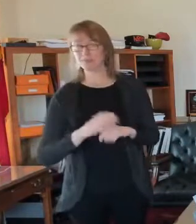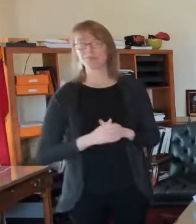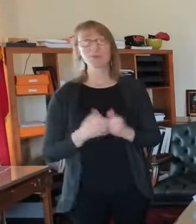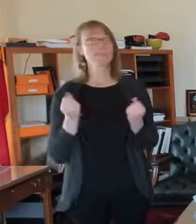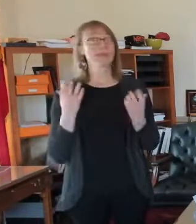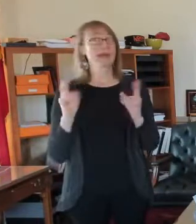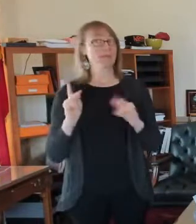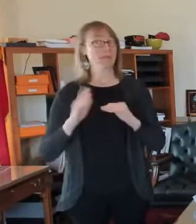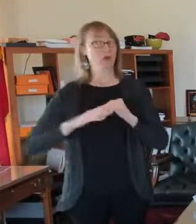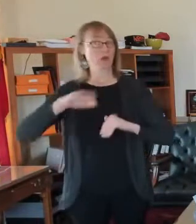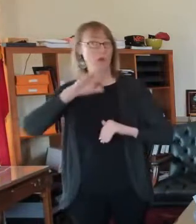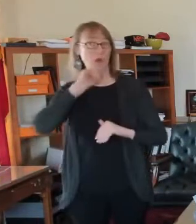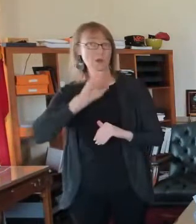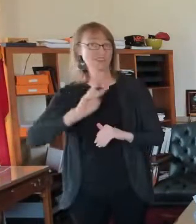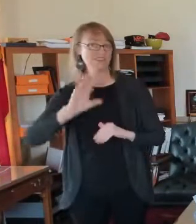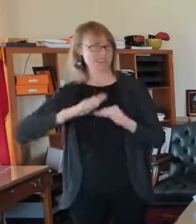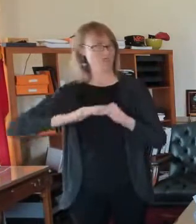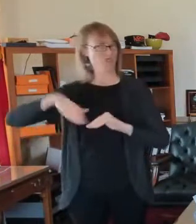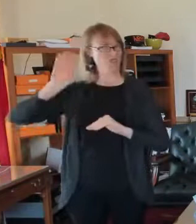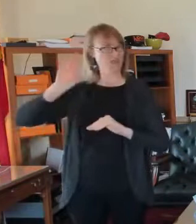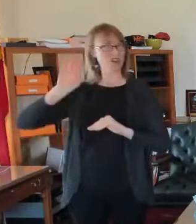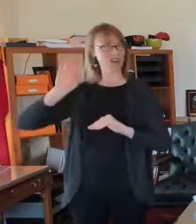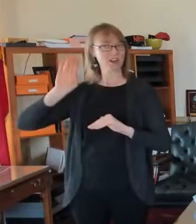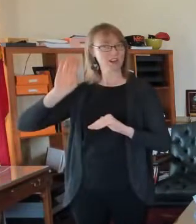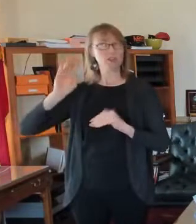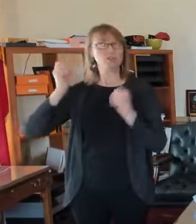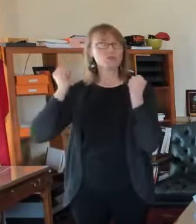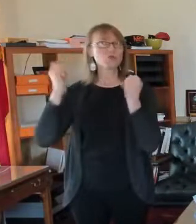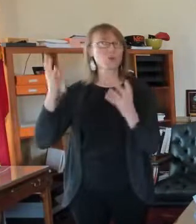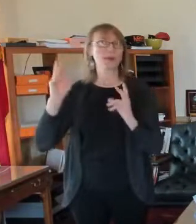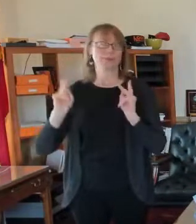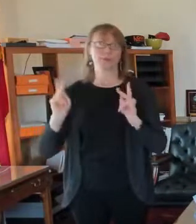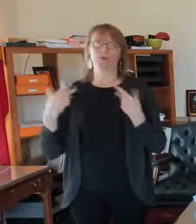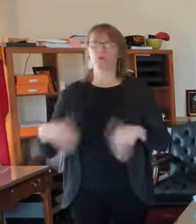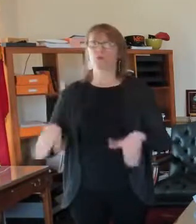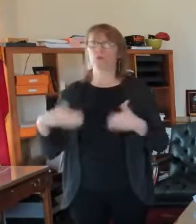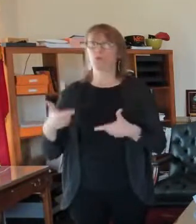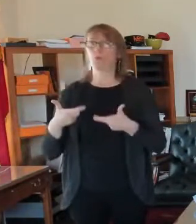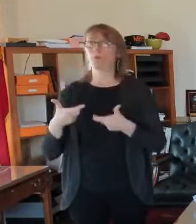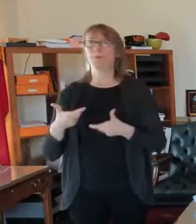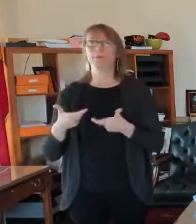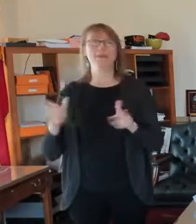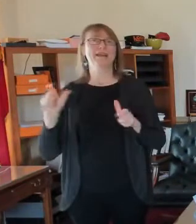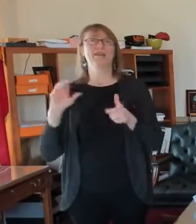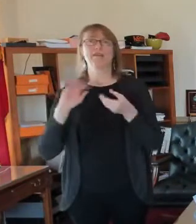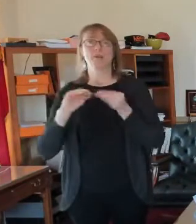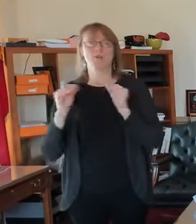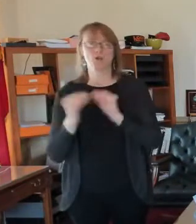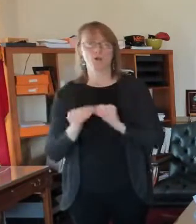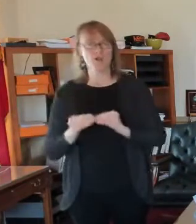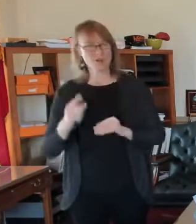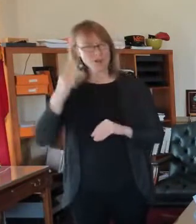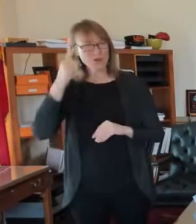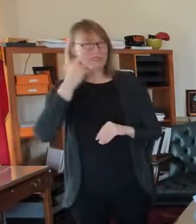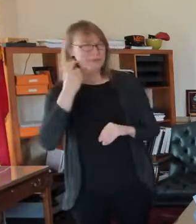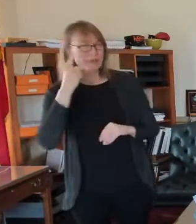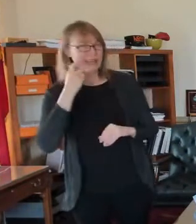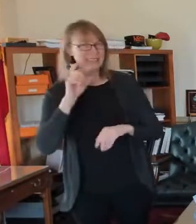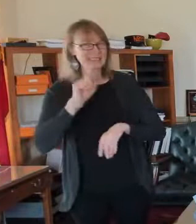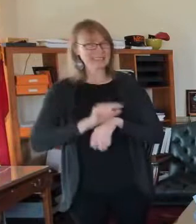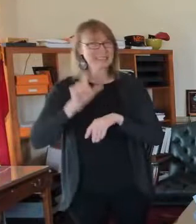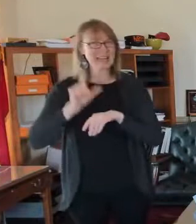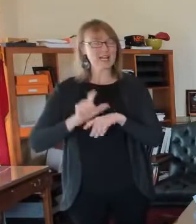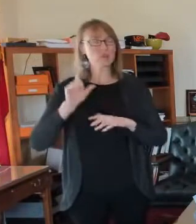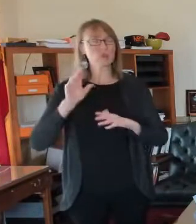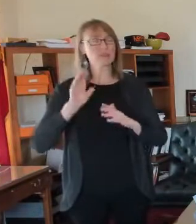in the state. It's about two and a half million people. We think in the city of St. Louis alone, that's probably